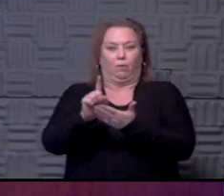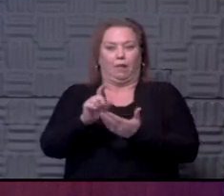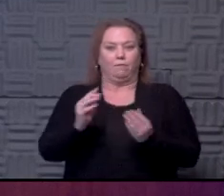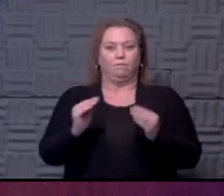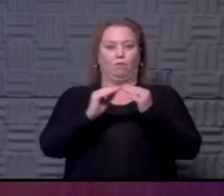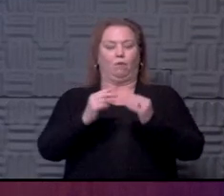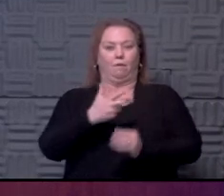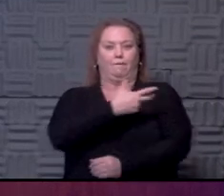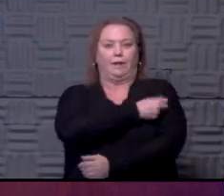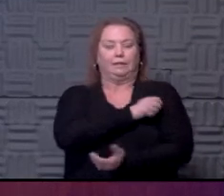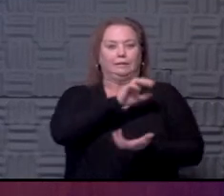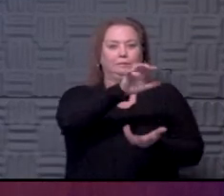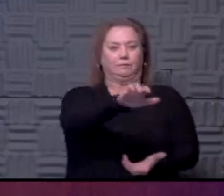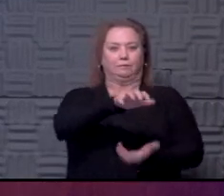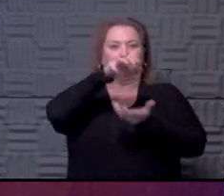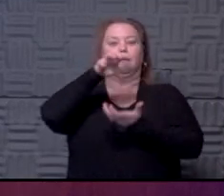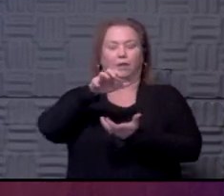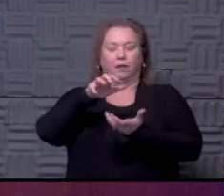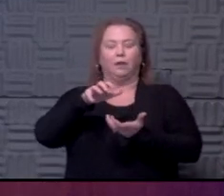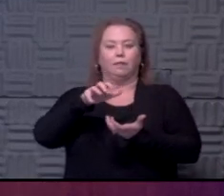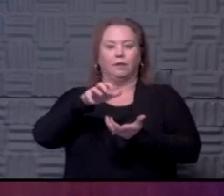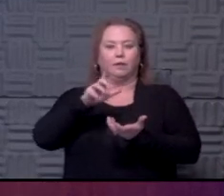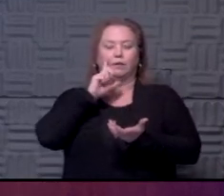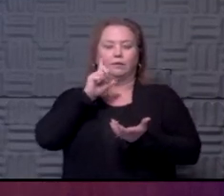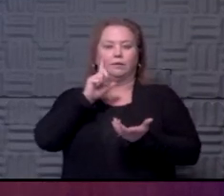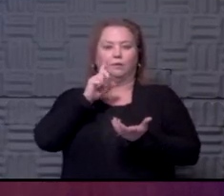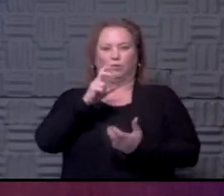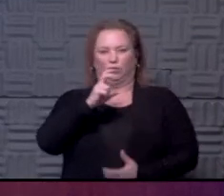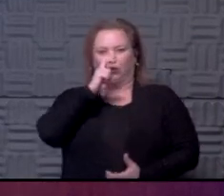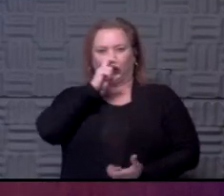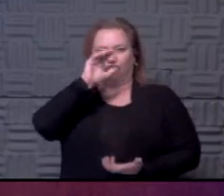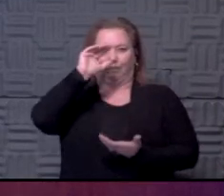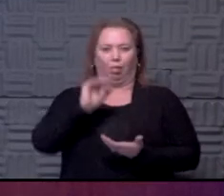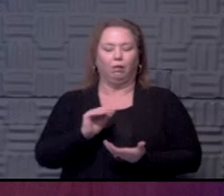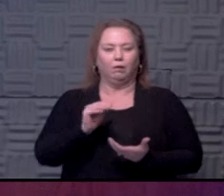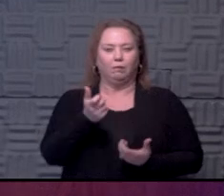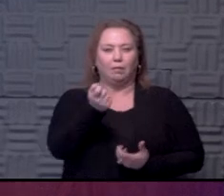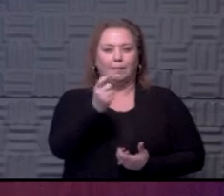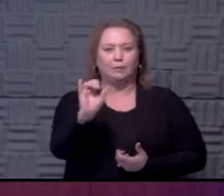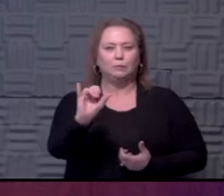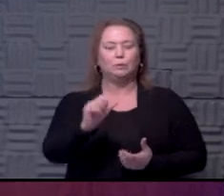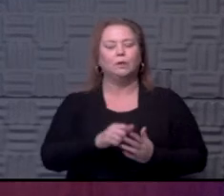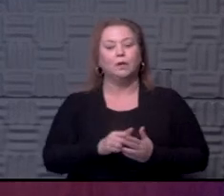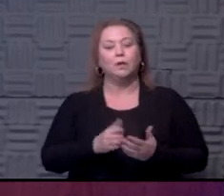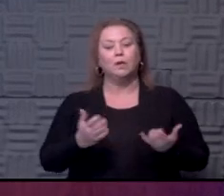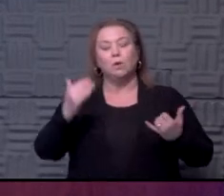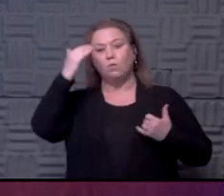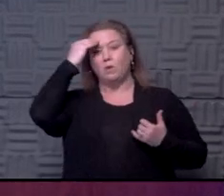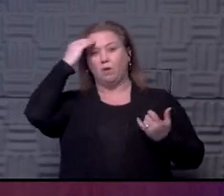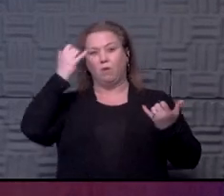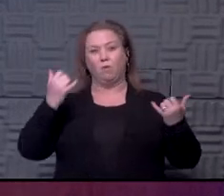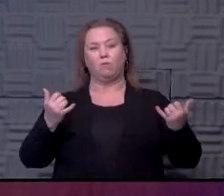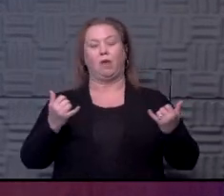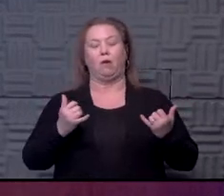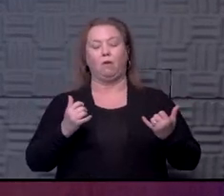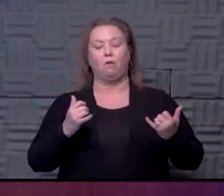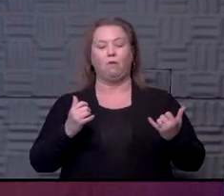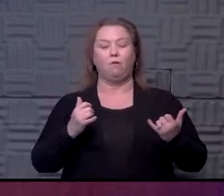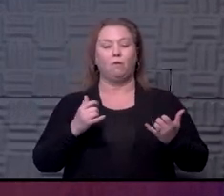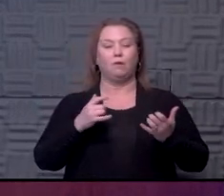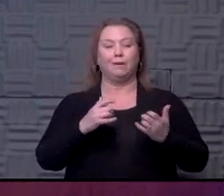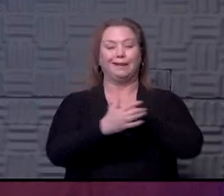And I think then those things will sort of relax just a little bit. You know, at the end of the day, what we know, even with these restrictions,